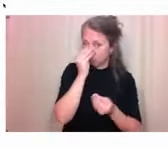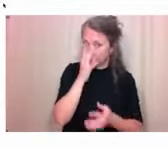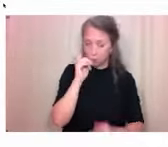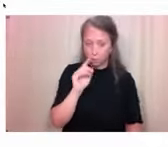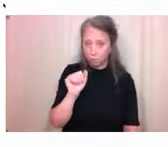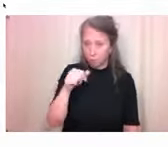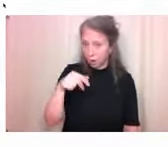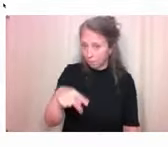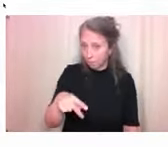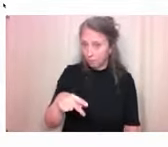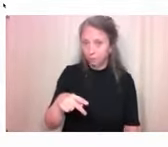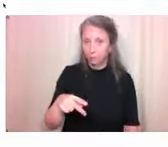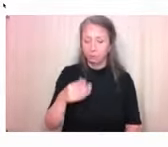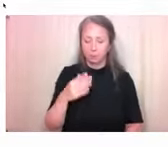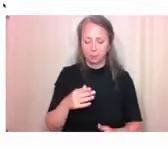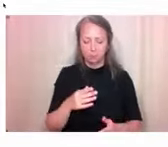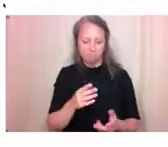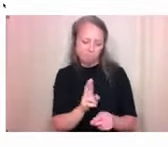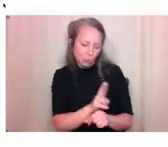questions, concerns, comments?